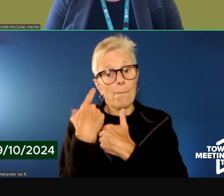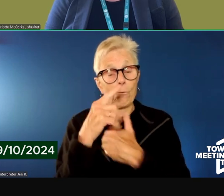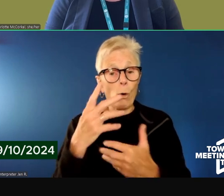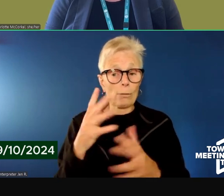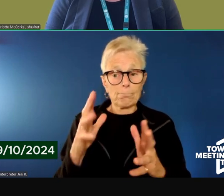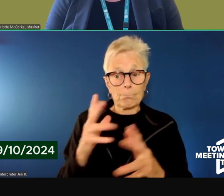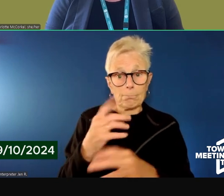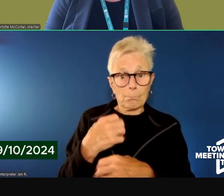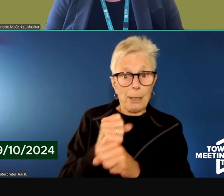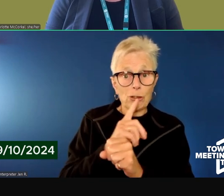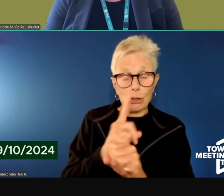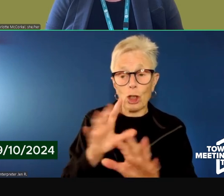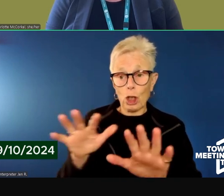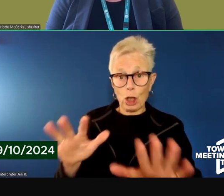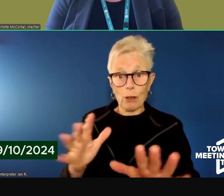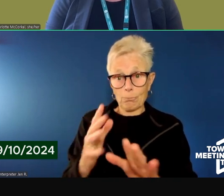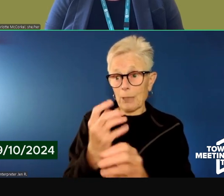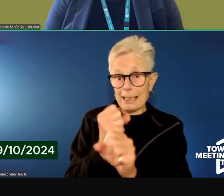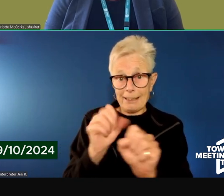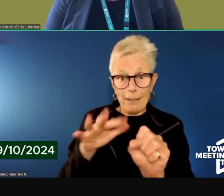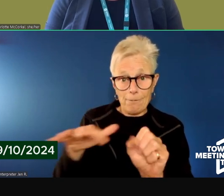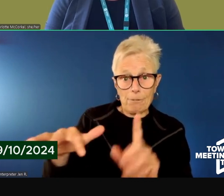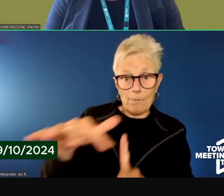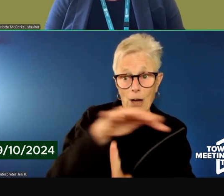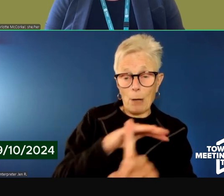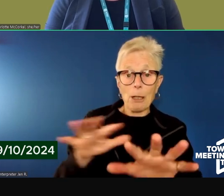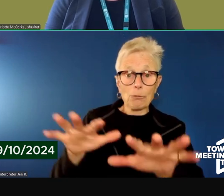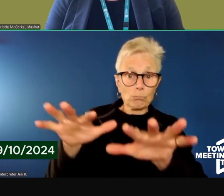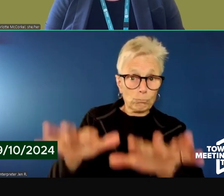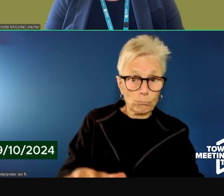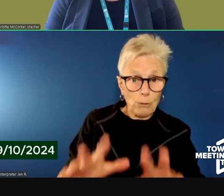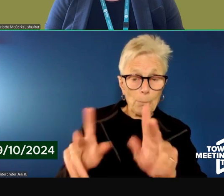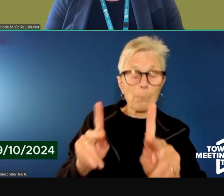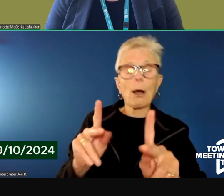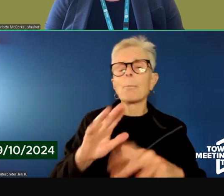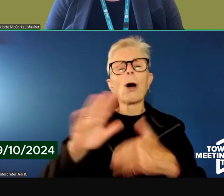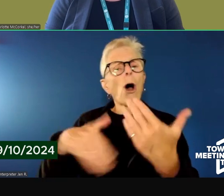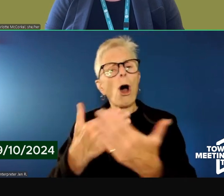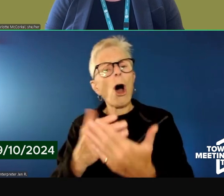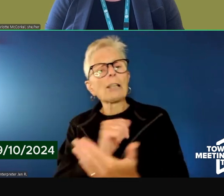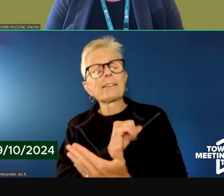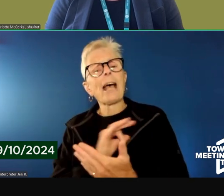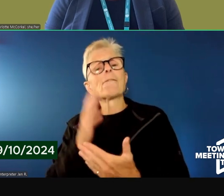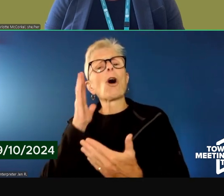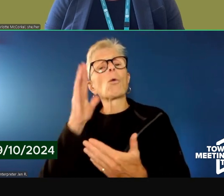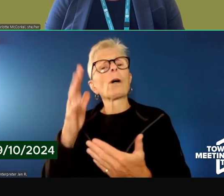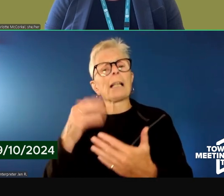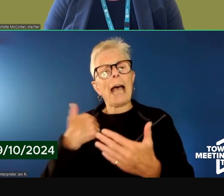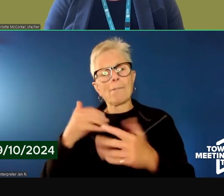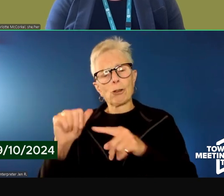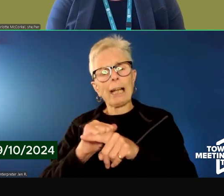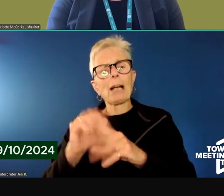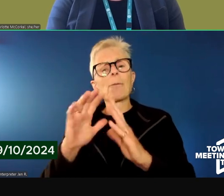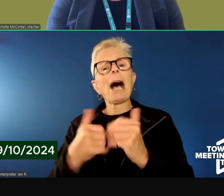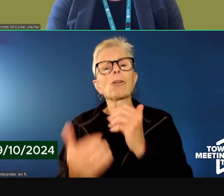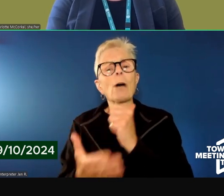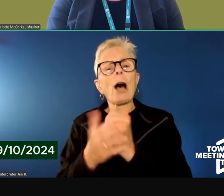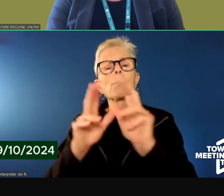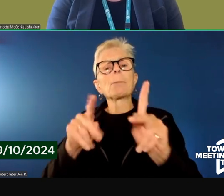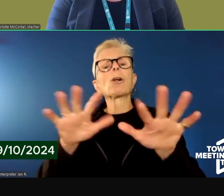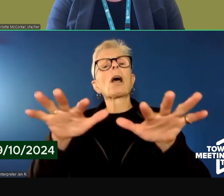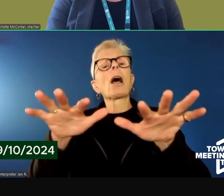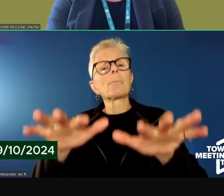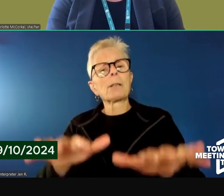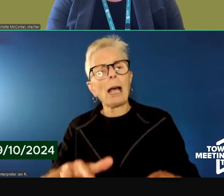a safe and trauma-informed environment for all, all of the staff in the program will be trained in de-escalation and trauma-informed supports.